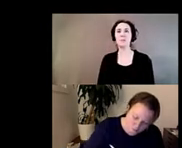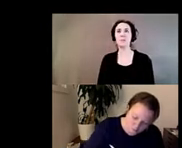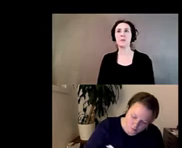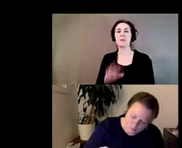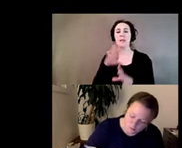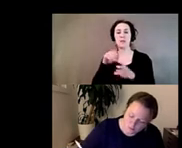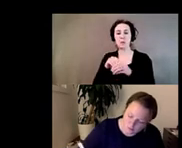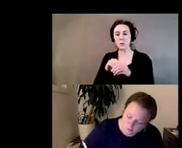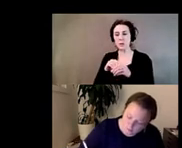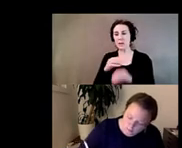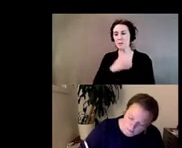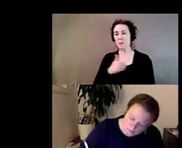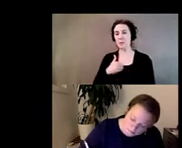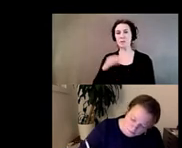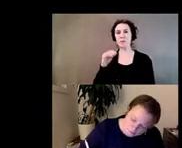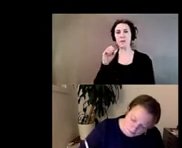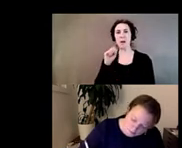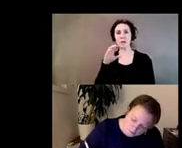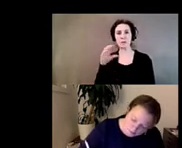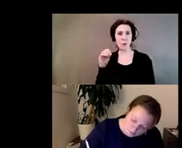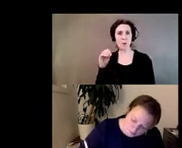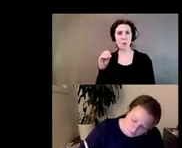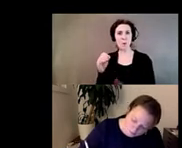as well as